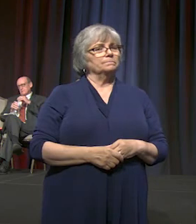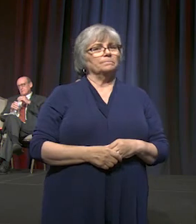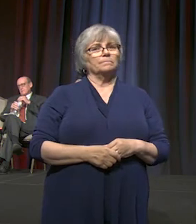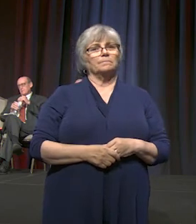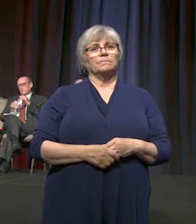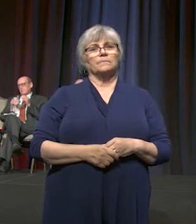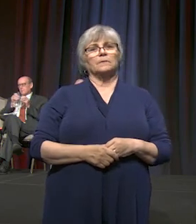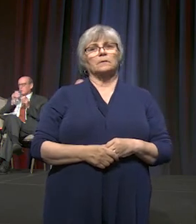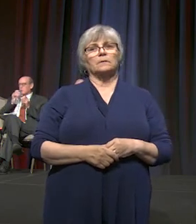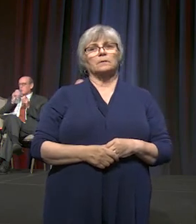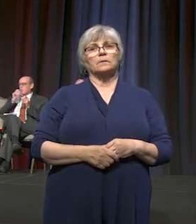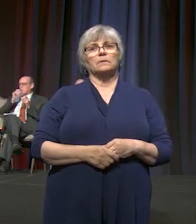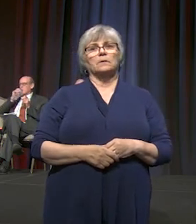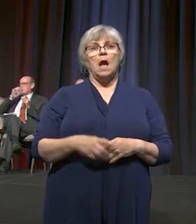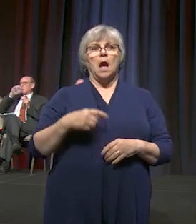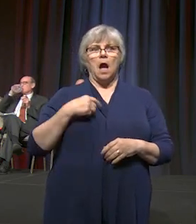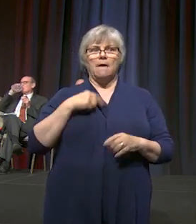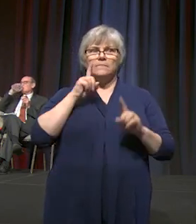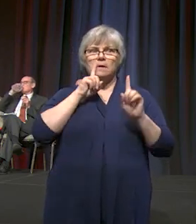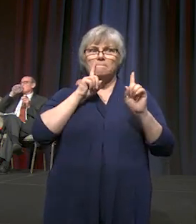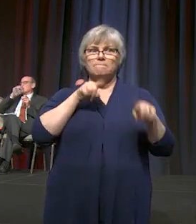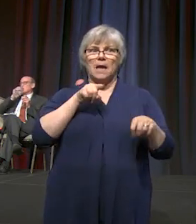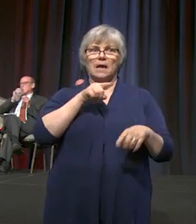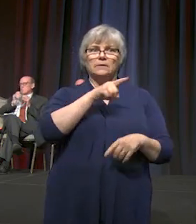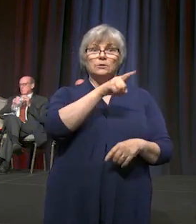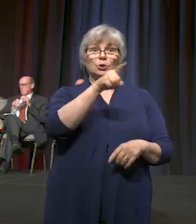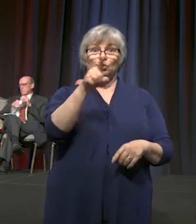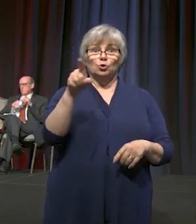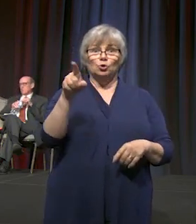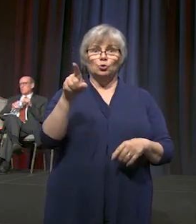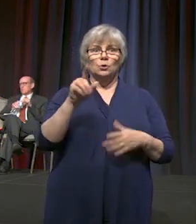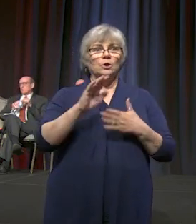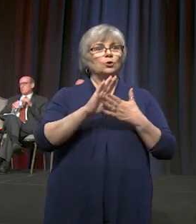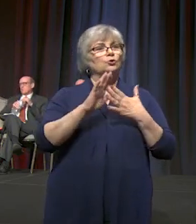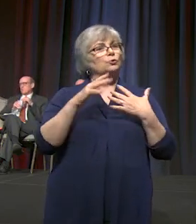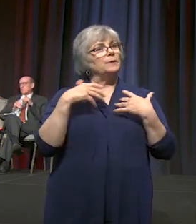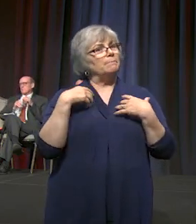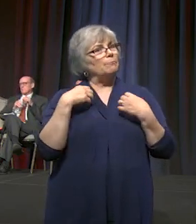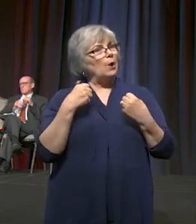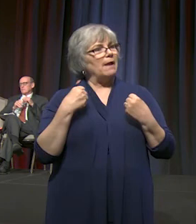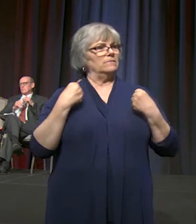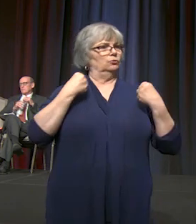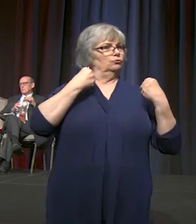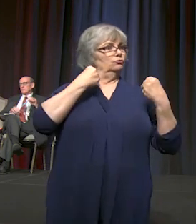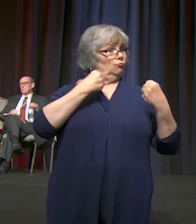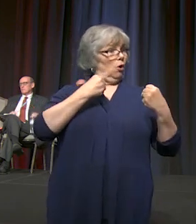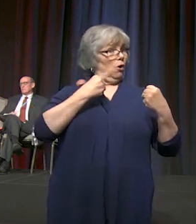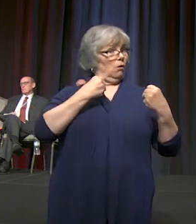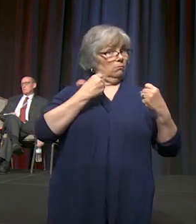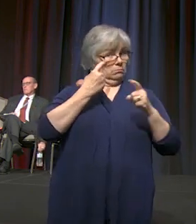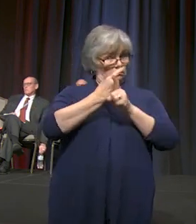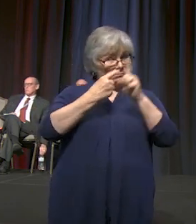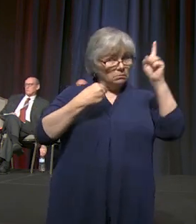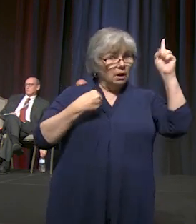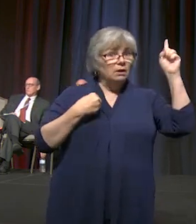I have commanded you to be brave and strong, haven't I?